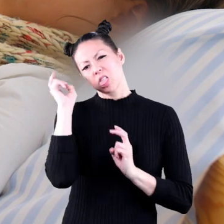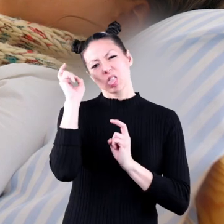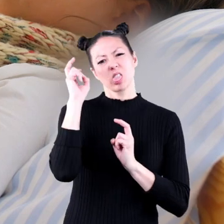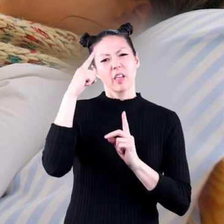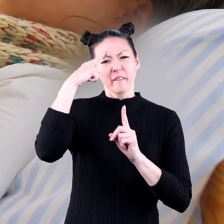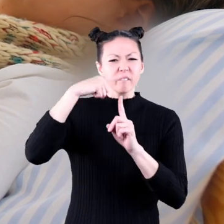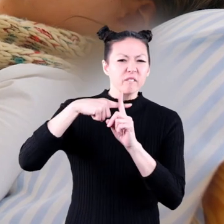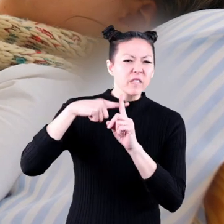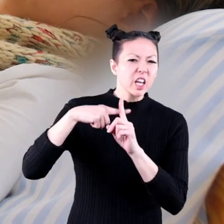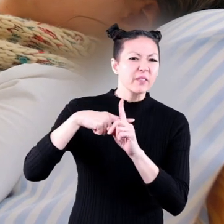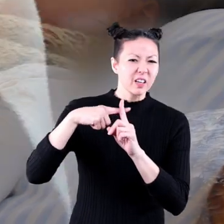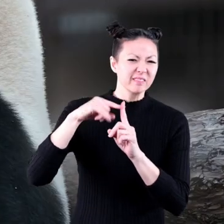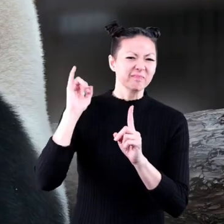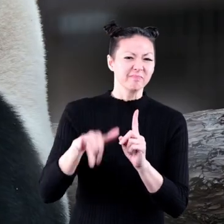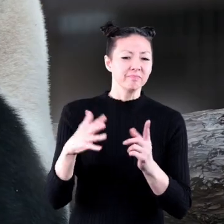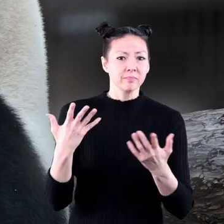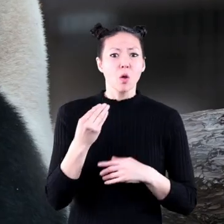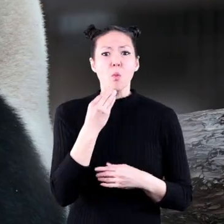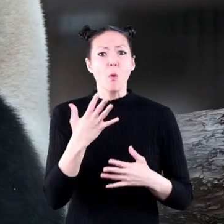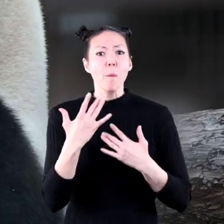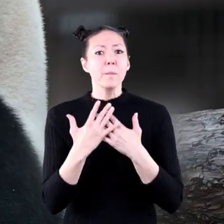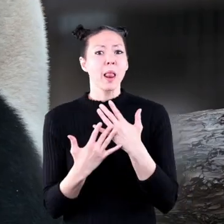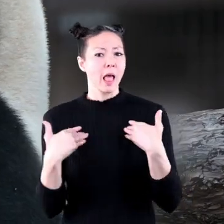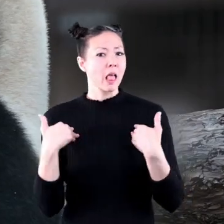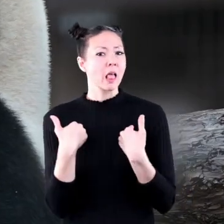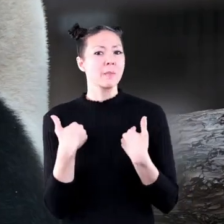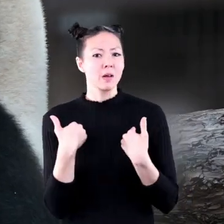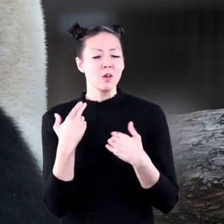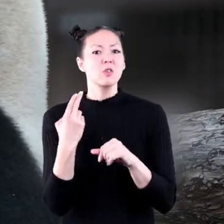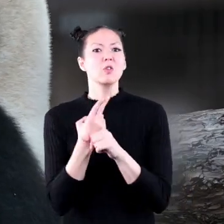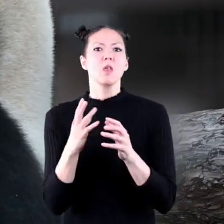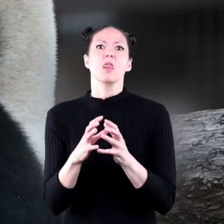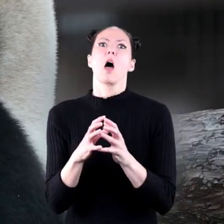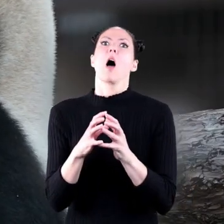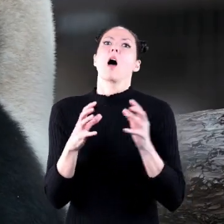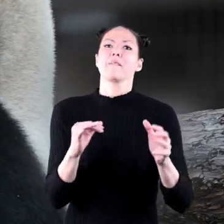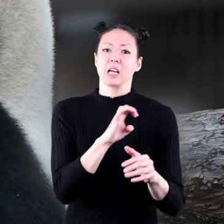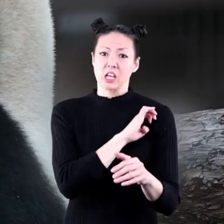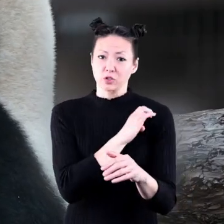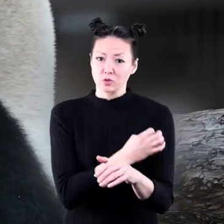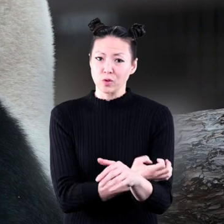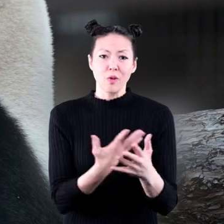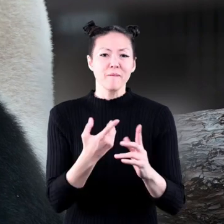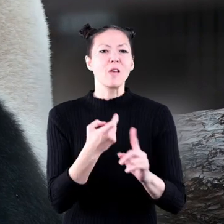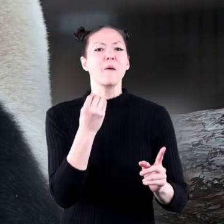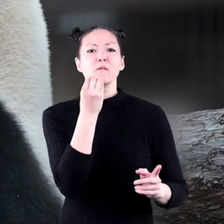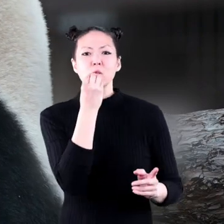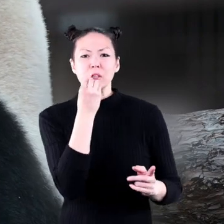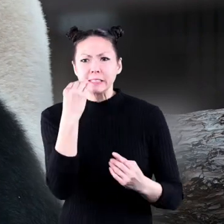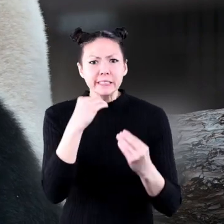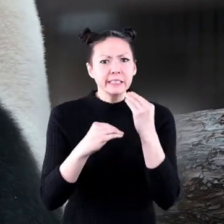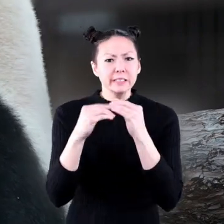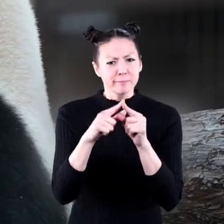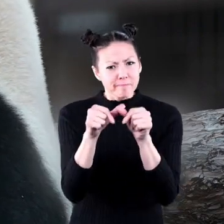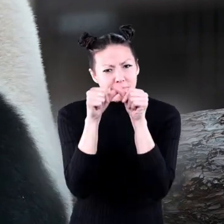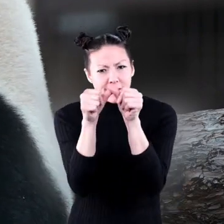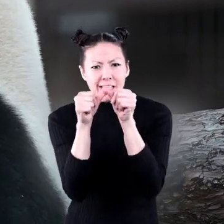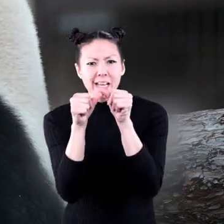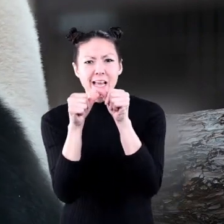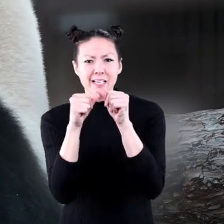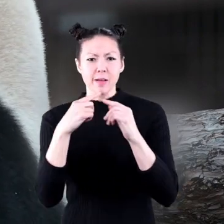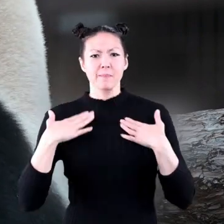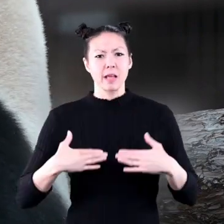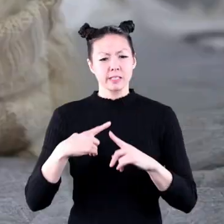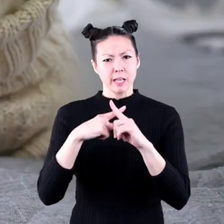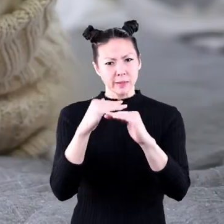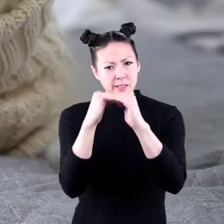or have a fever. Warm-blooded animals use a lot of energy from the food they eat to help maintain a constant body